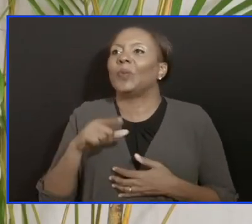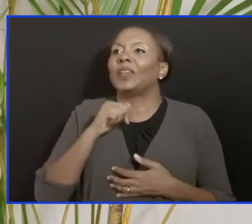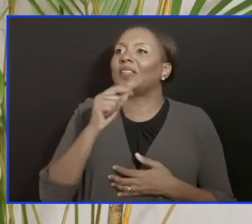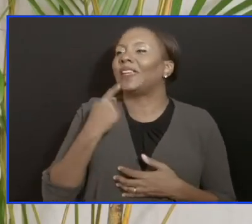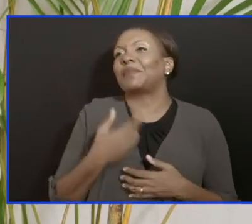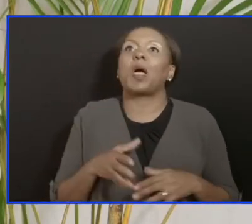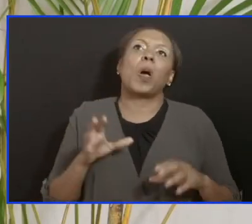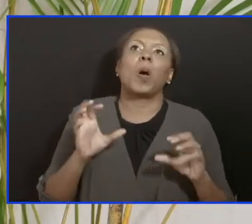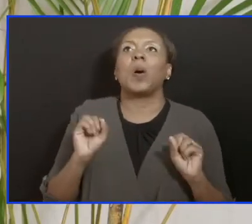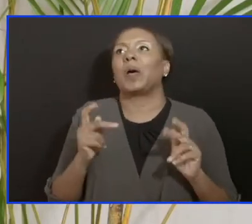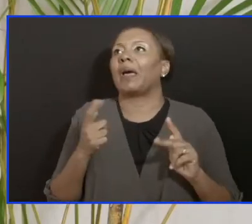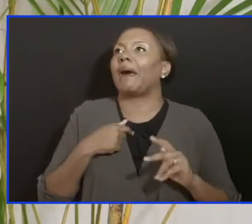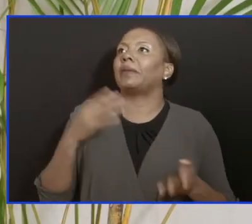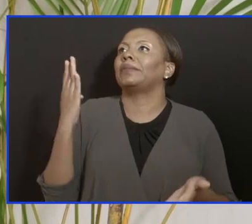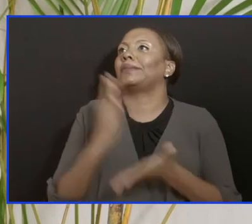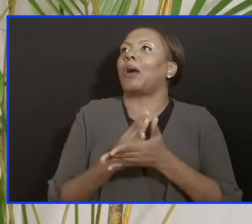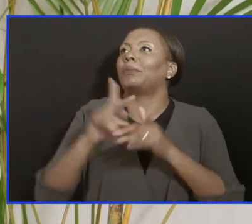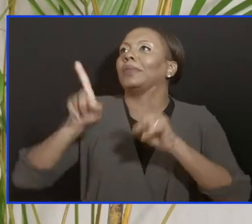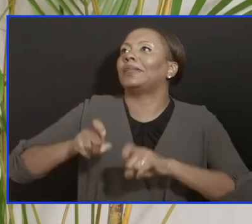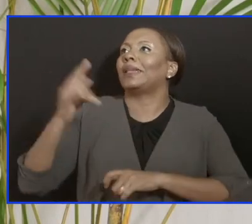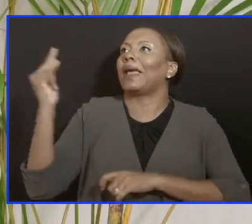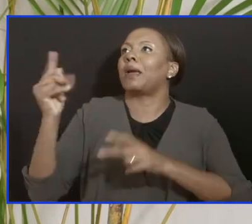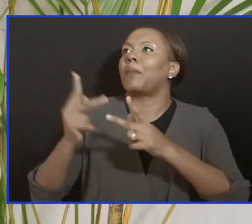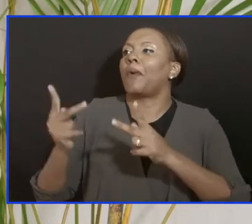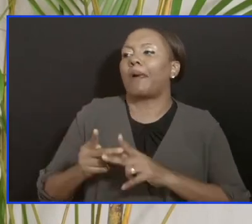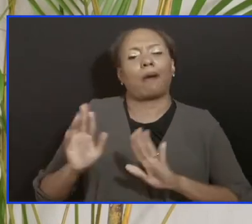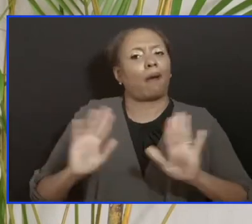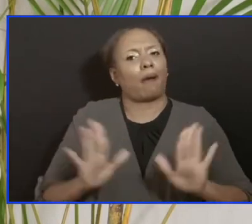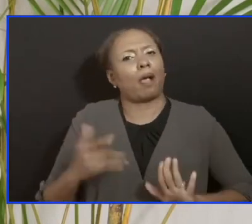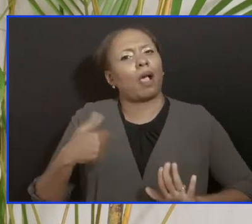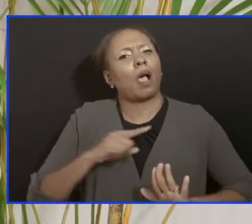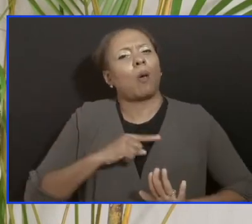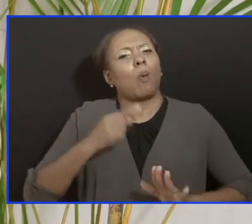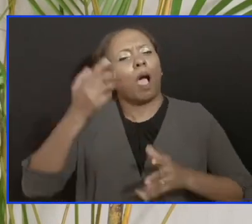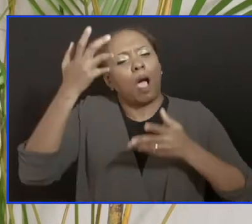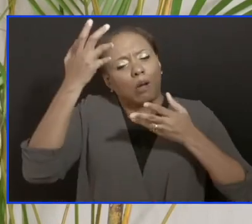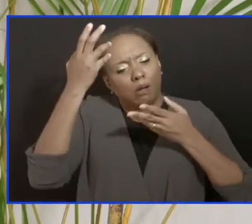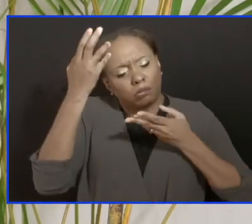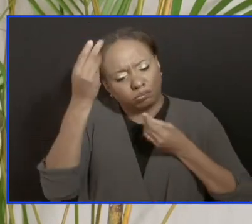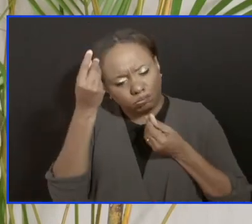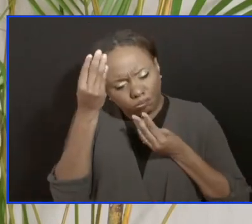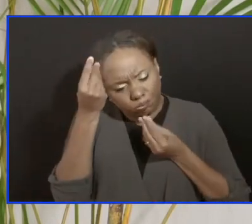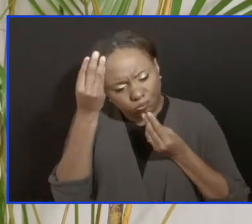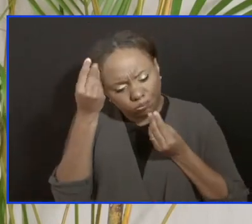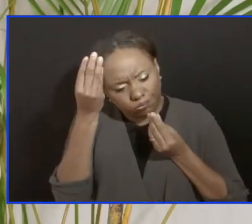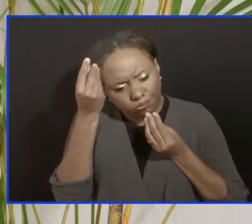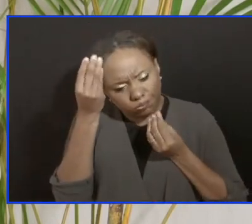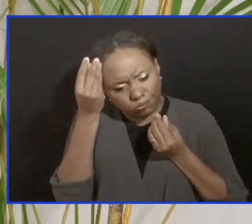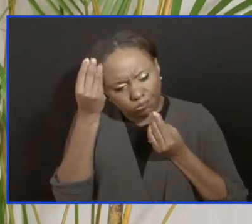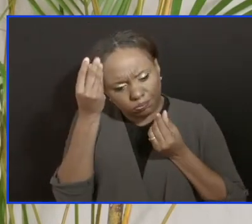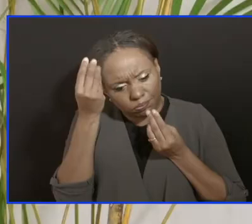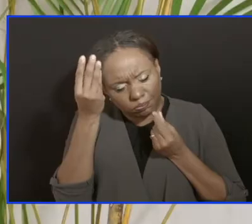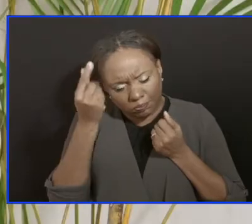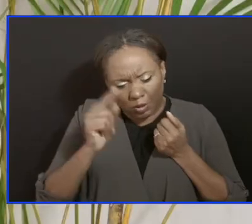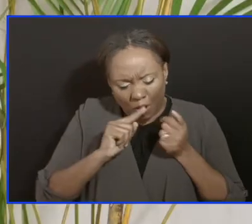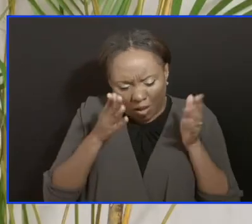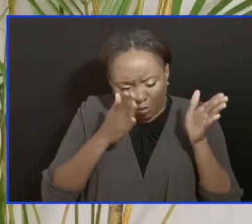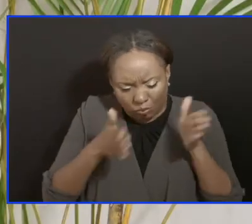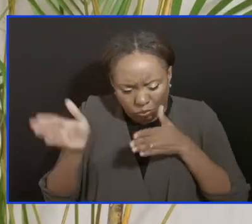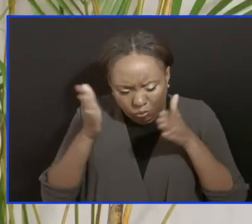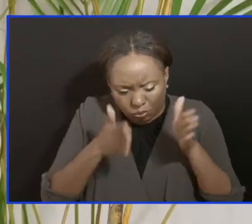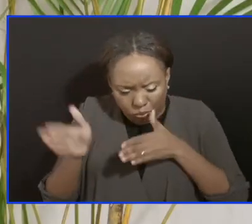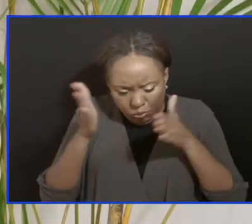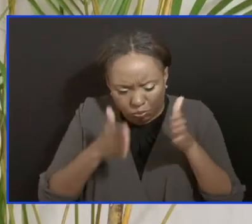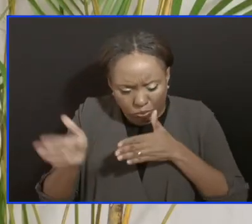willy nilly. It was carefully thought out. All part of the plans that we have for the surge, because we've been planning and planning and planning.